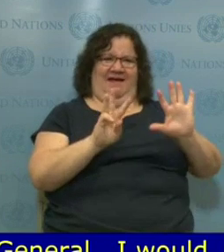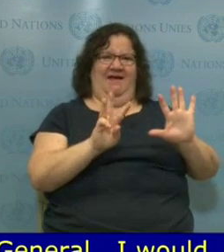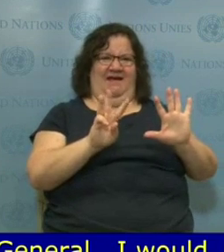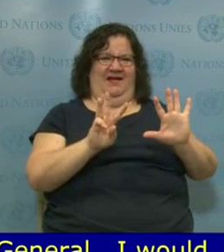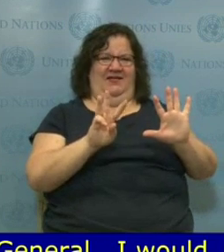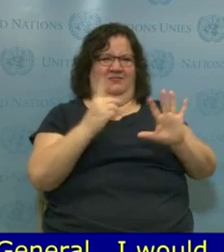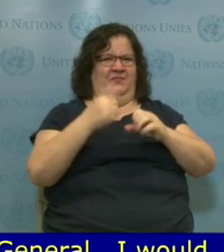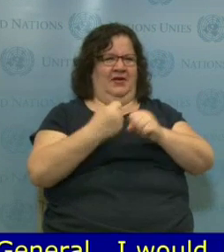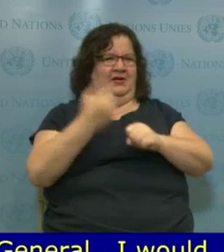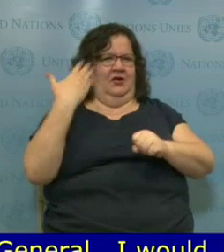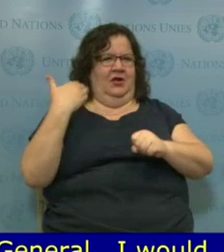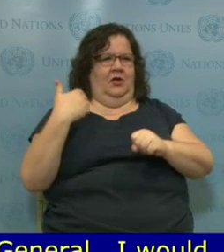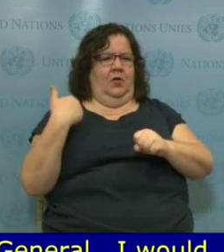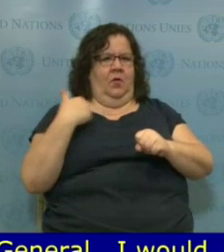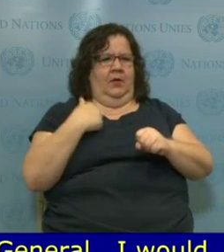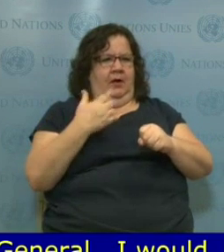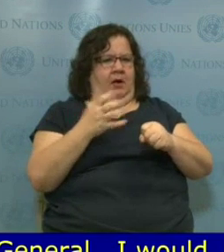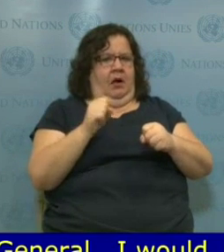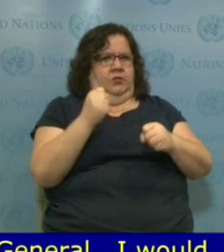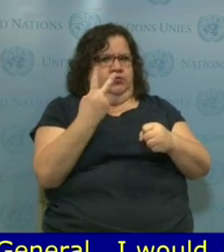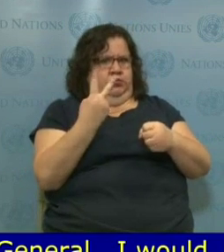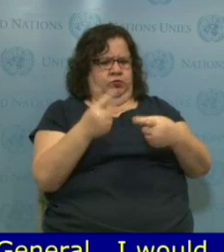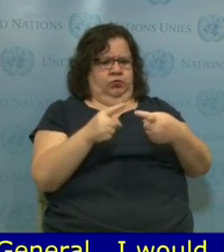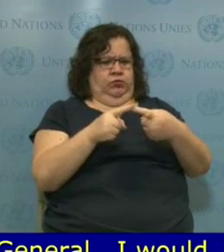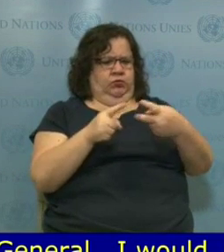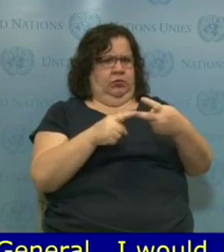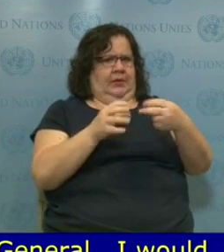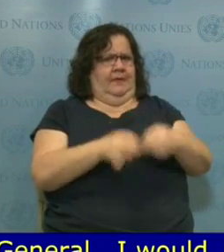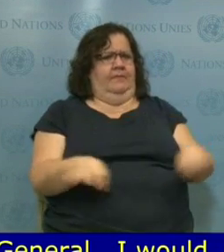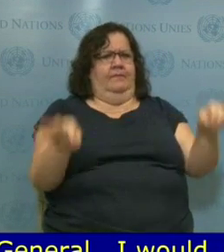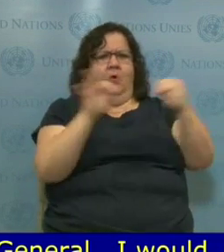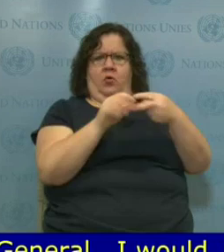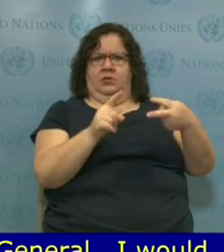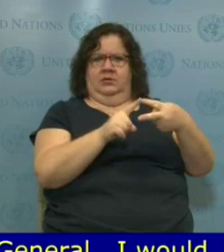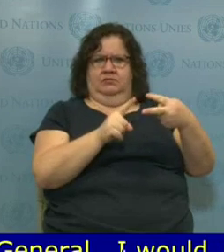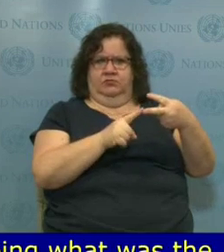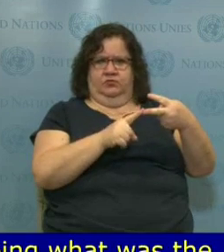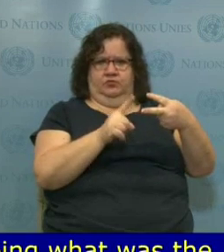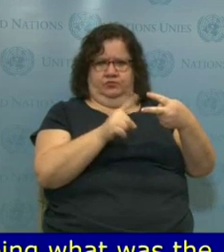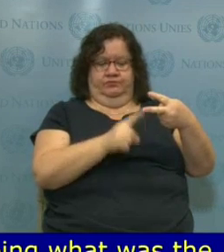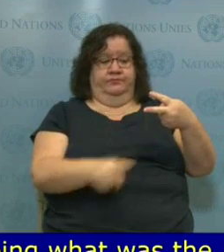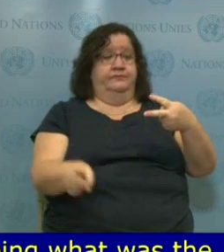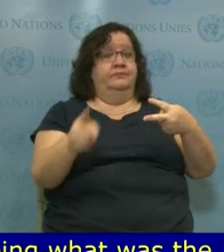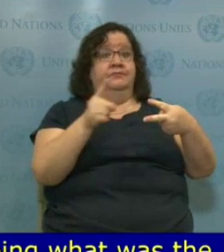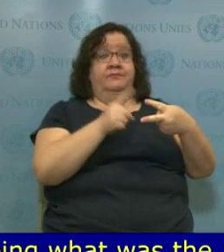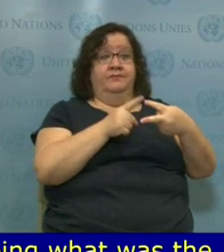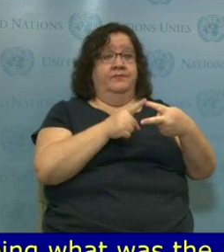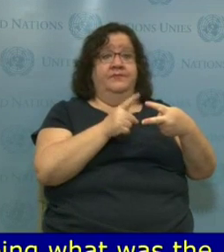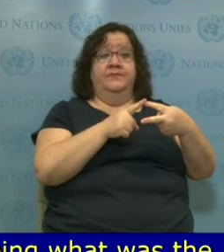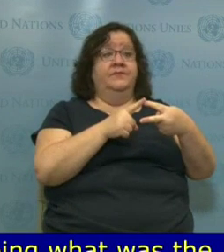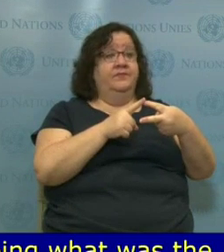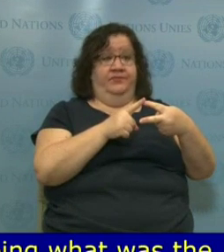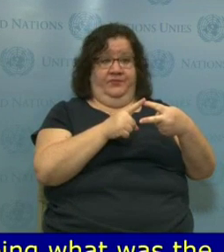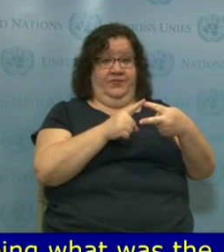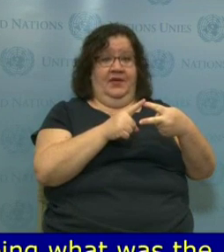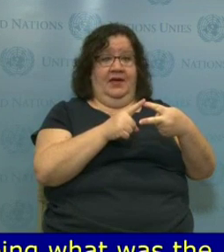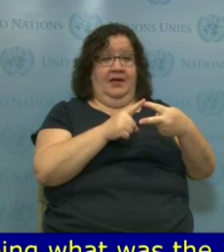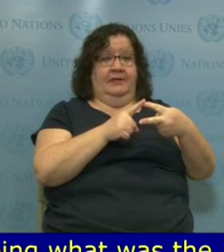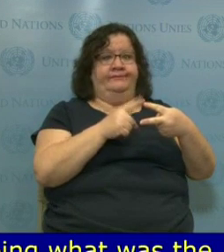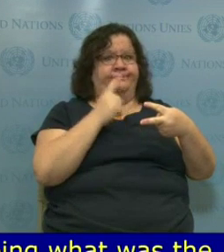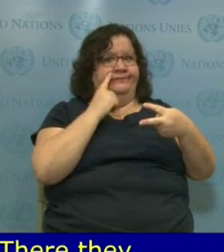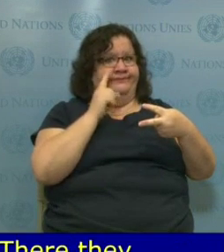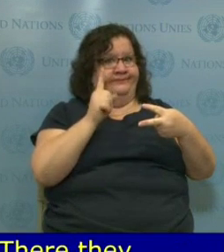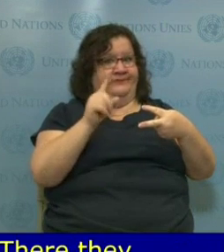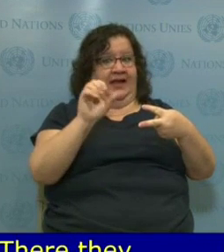of all, on requesting that the SDGs should include in their